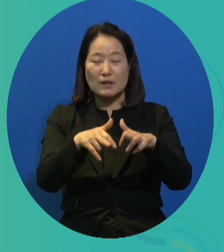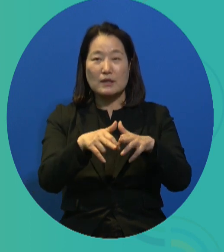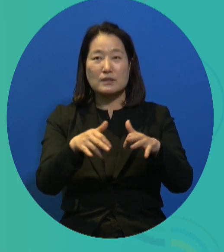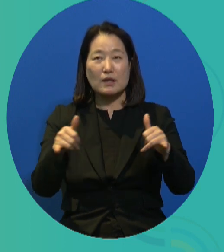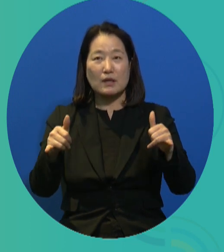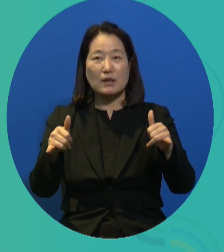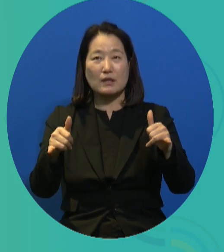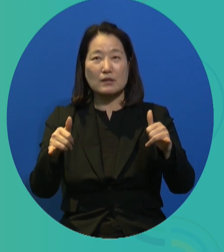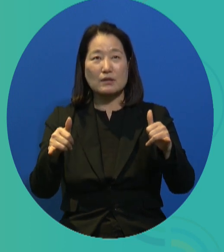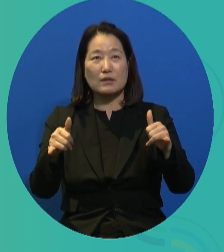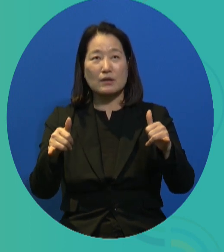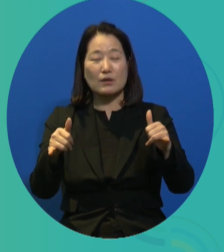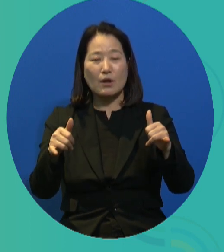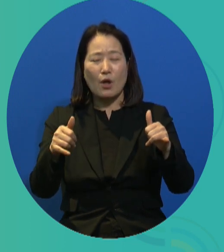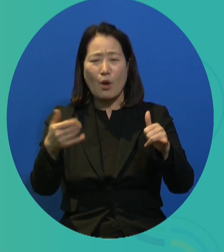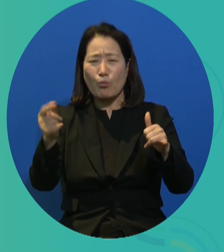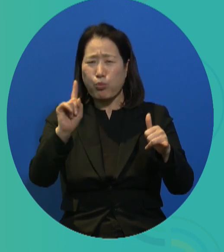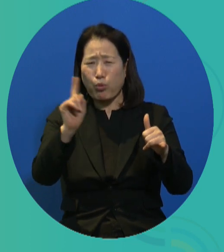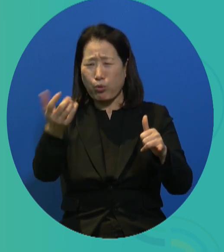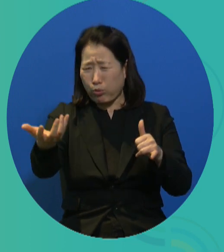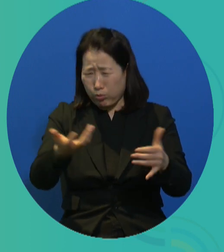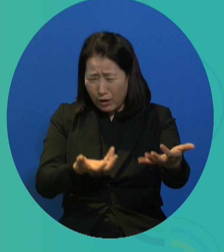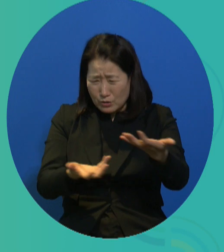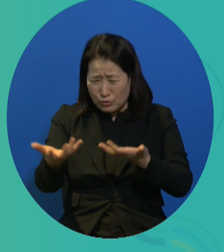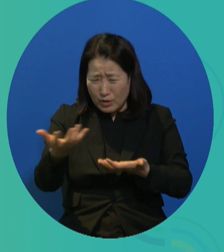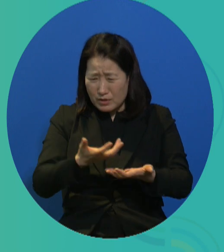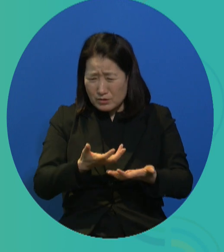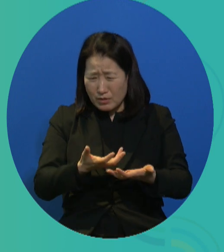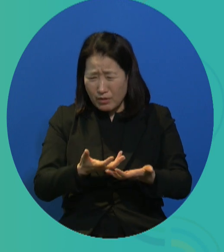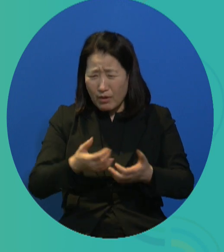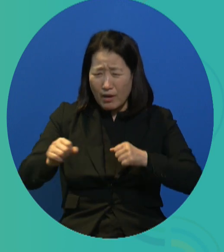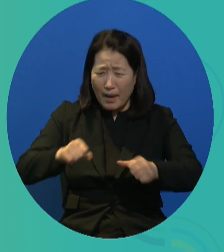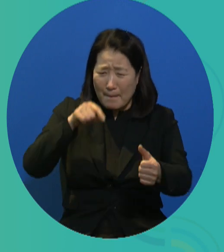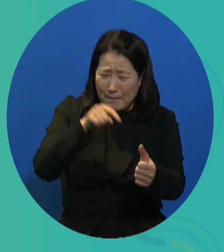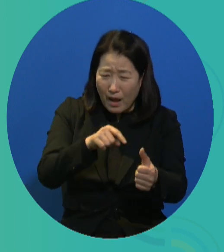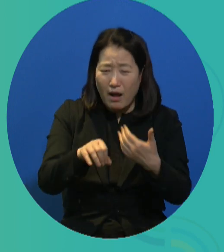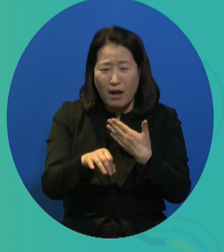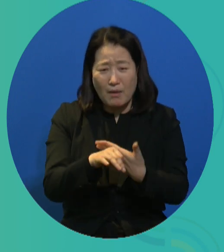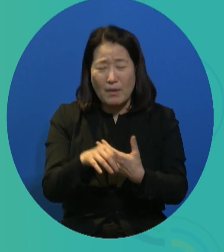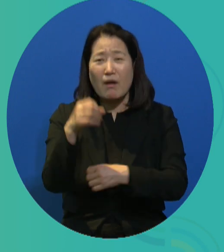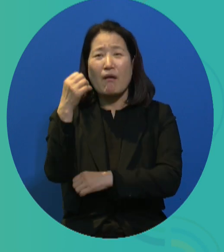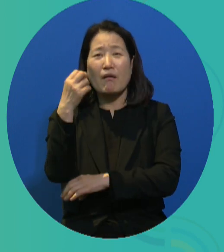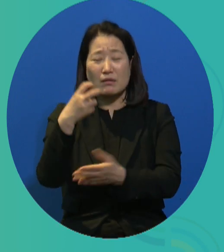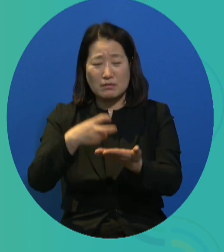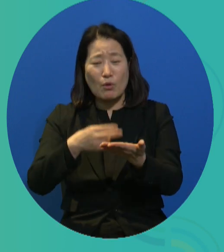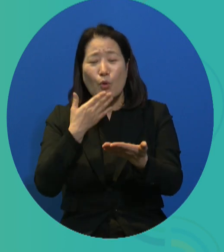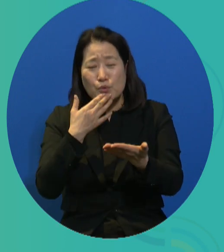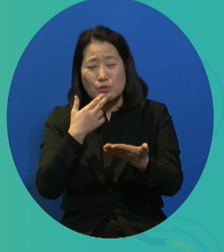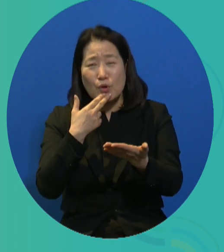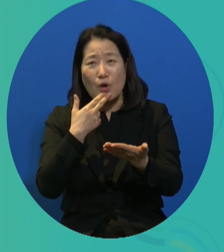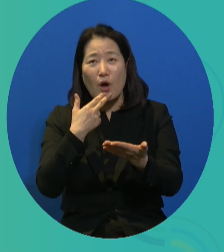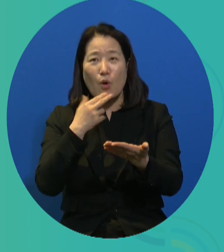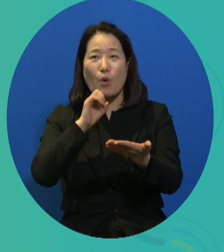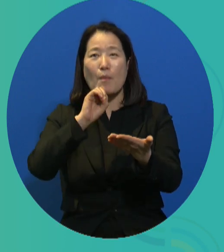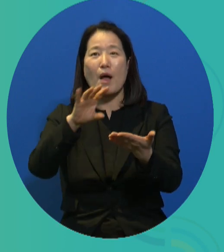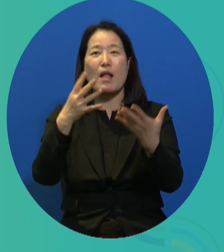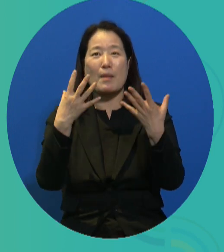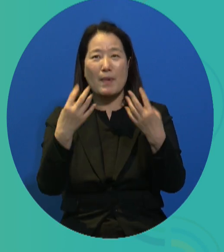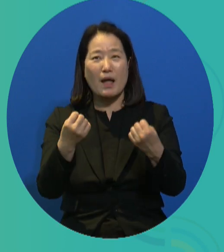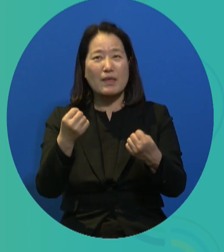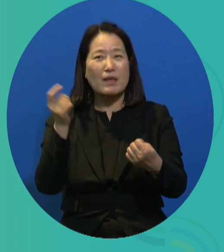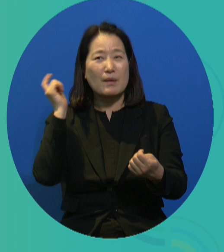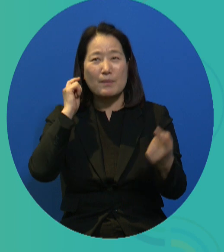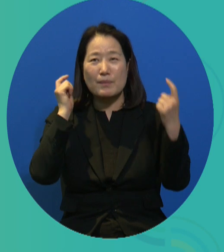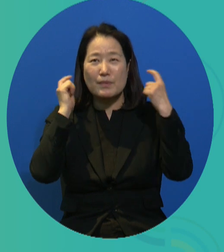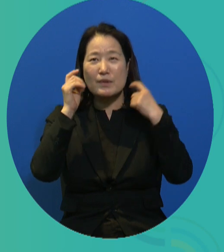government, might think that we would continue to ask them and lobby them to engage in more activities